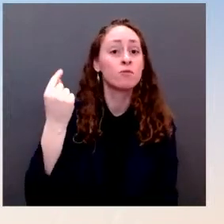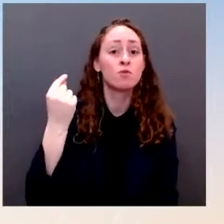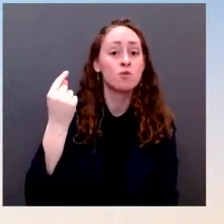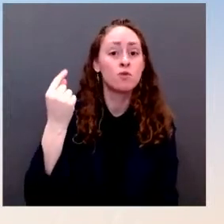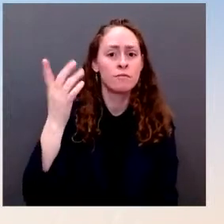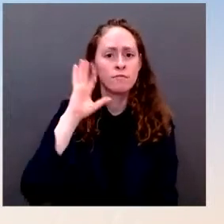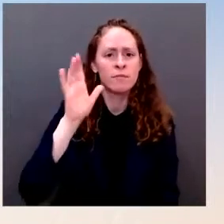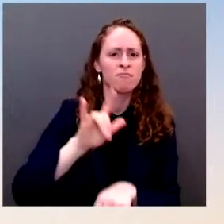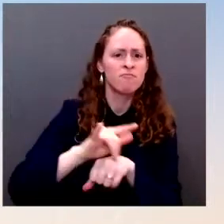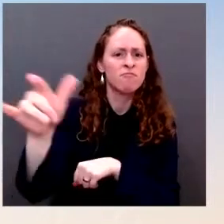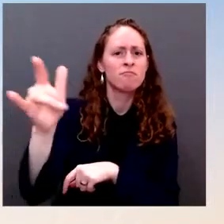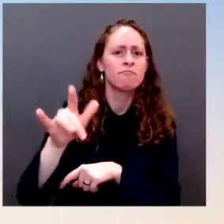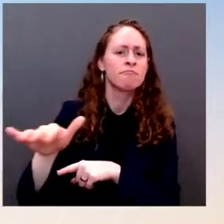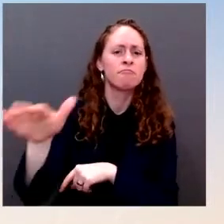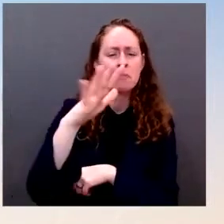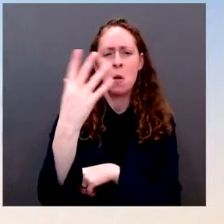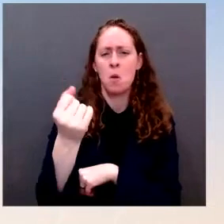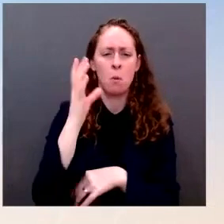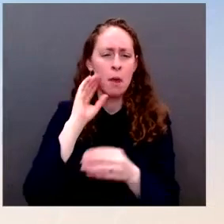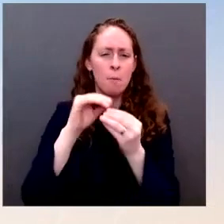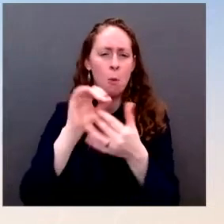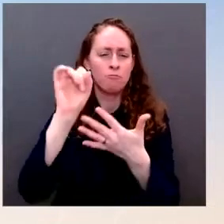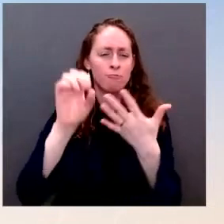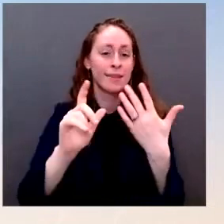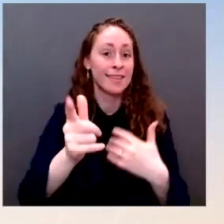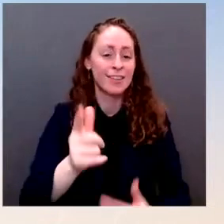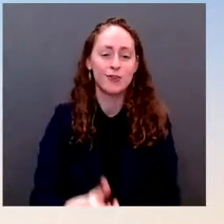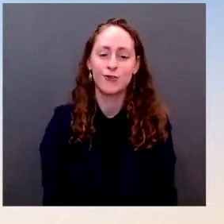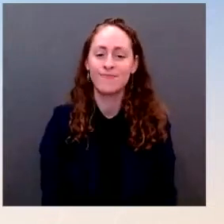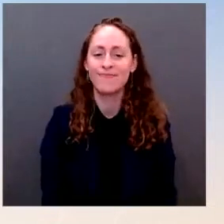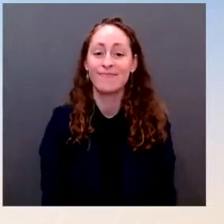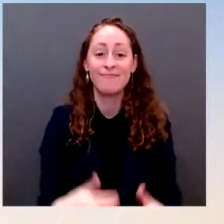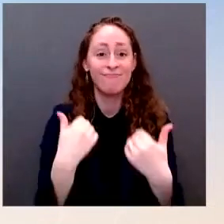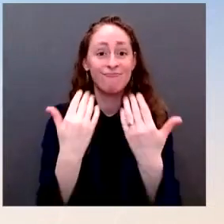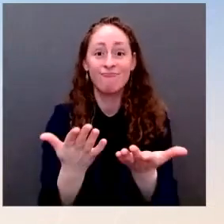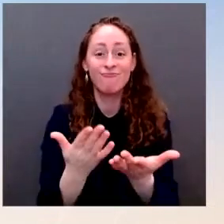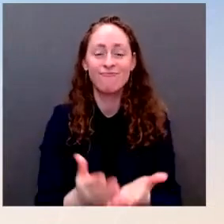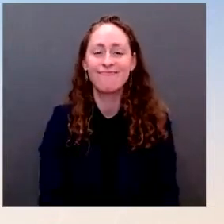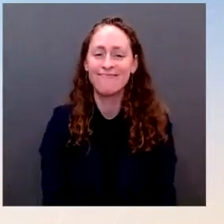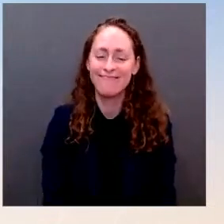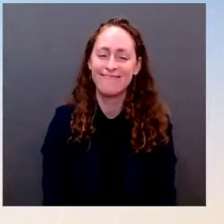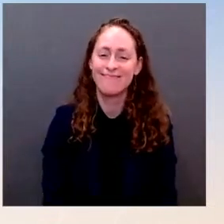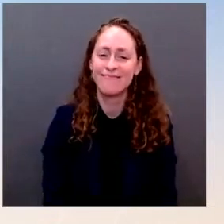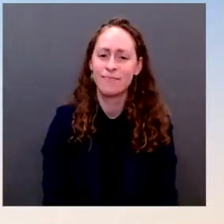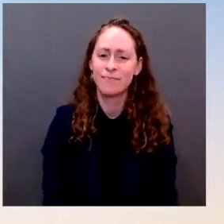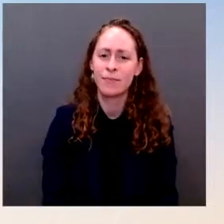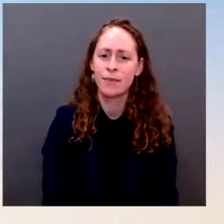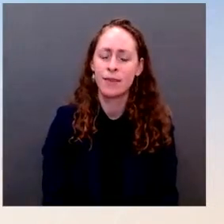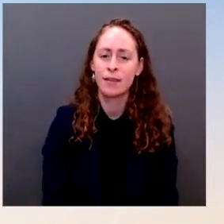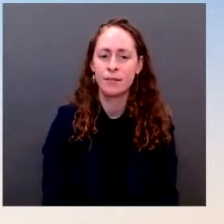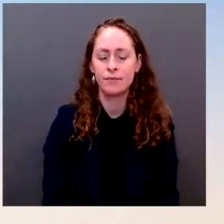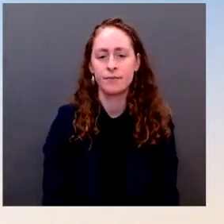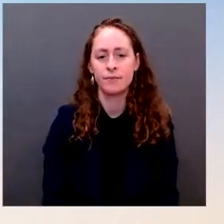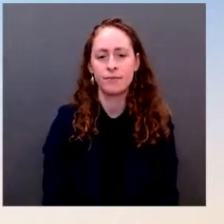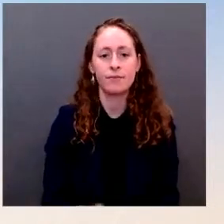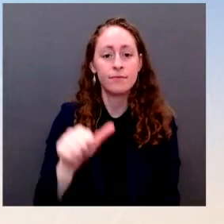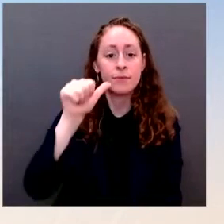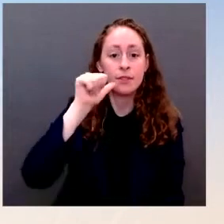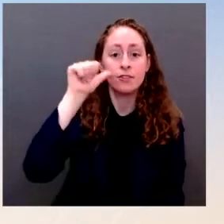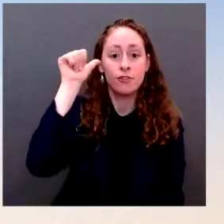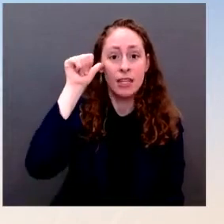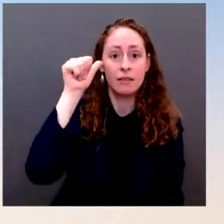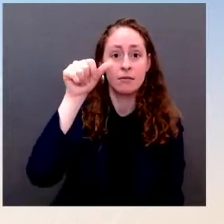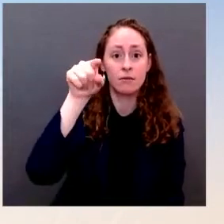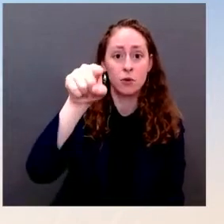coming days. Go ahead. The Thanks, Jen. So, yesterday, you and the State Department spokesman Ned Price both took issue with reporters asking